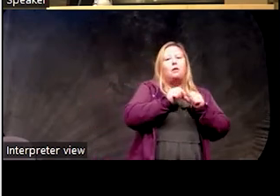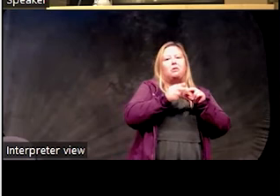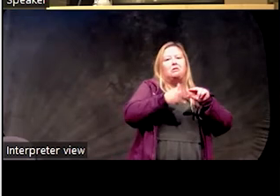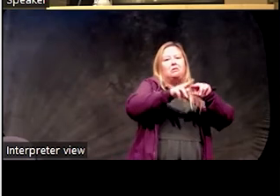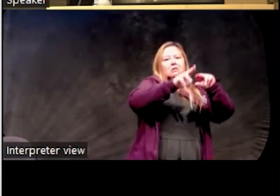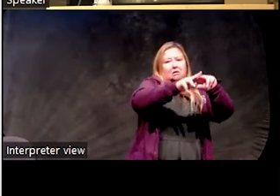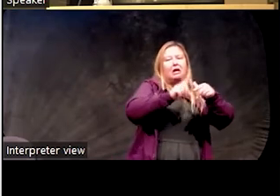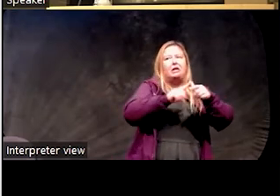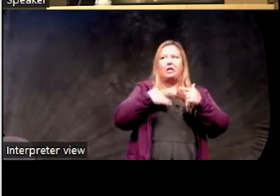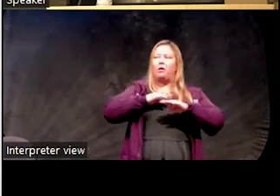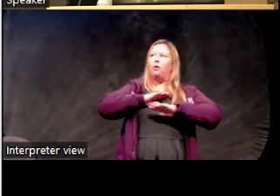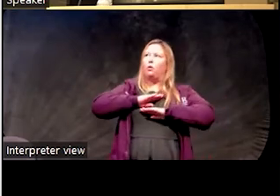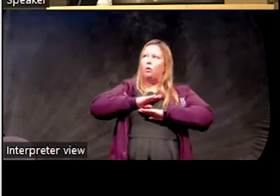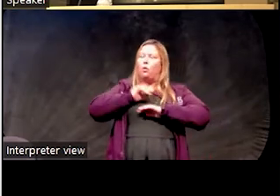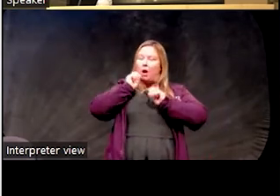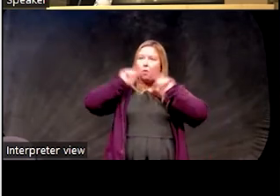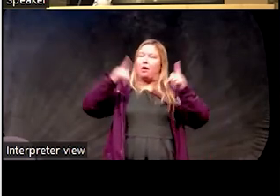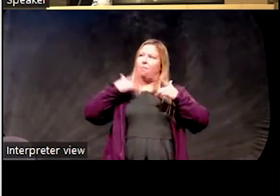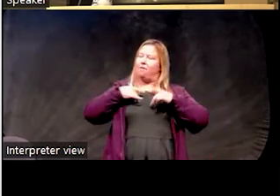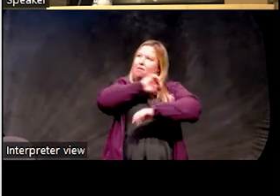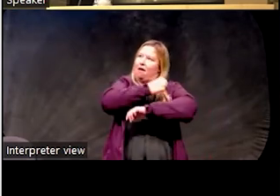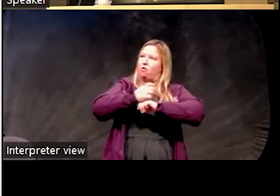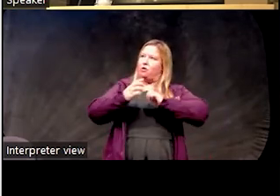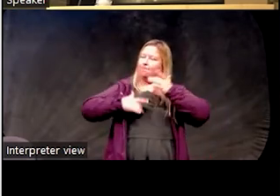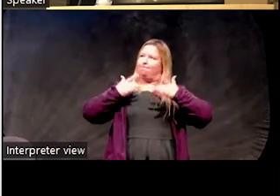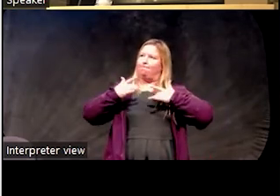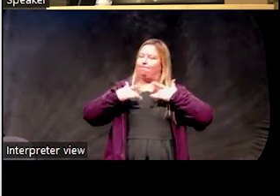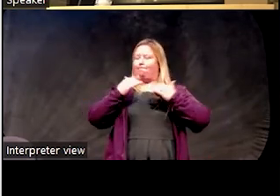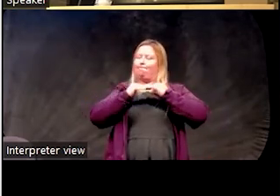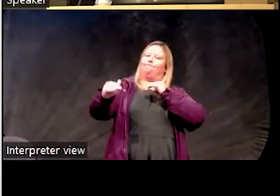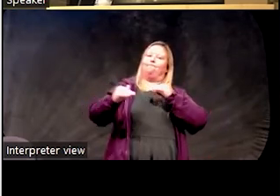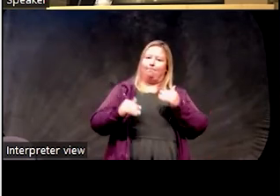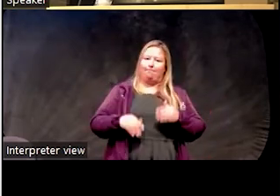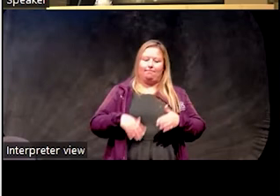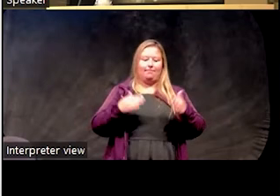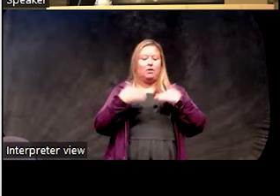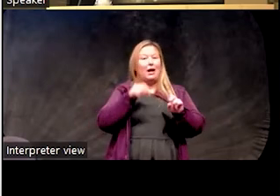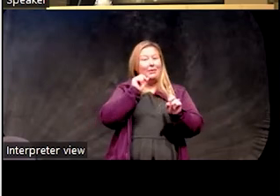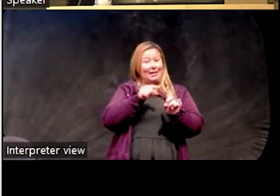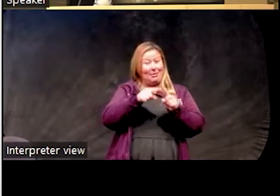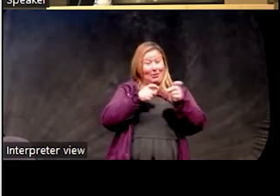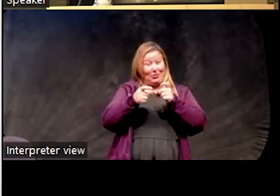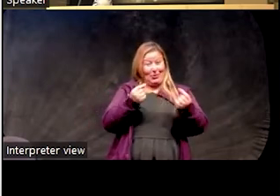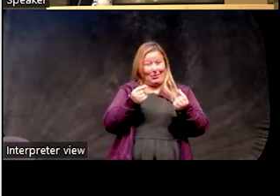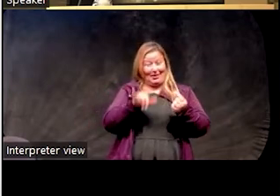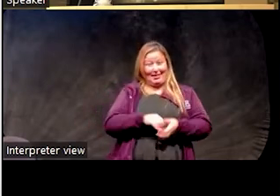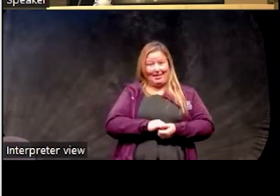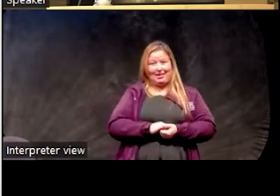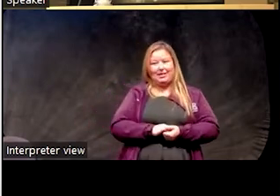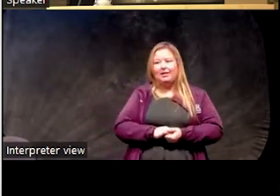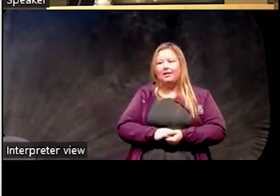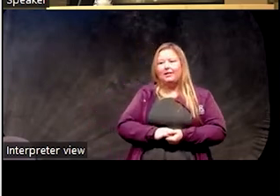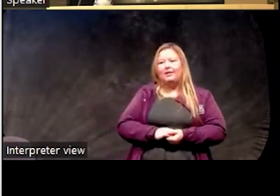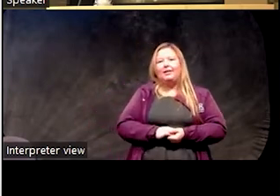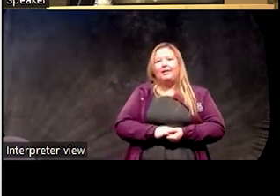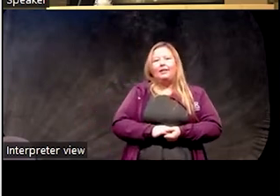they maintain that. All right. Stimulus control. What is that? Okay. This is where